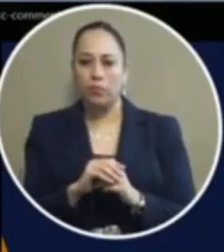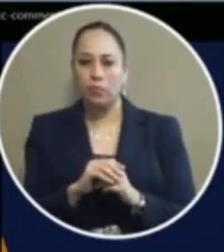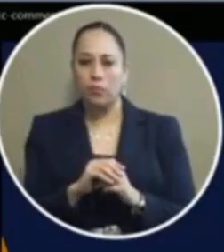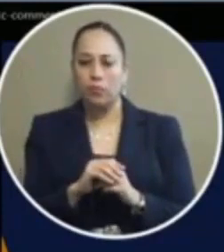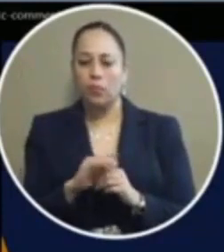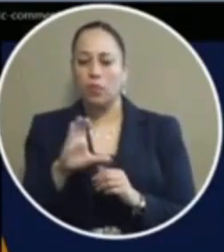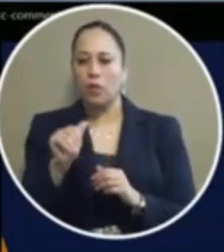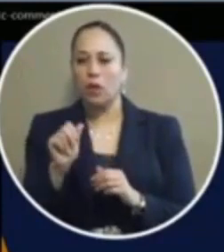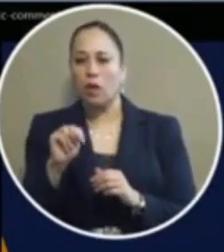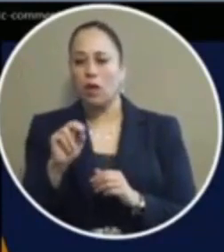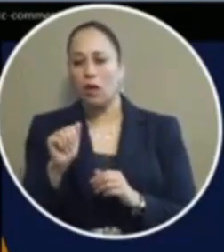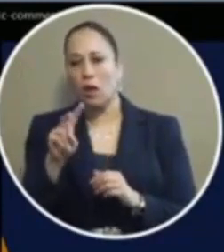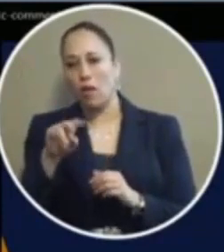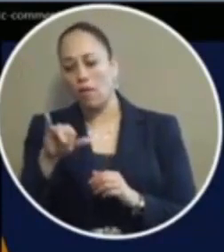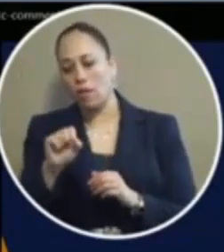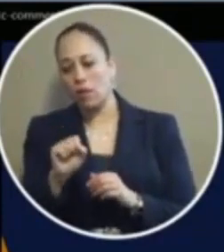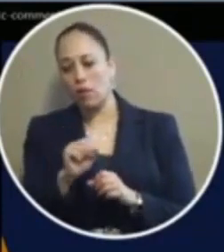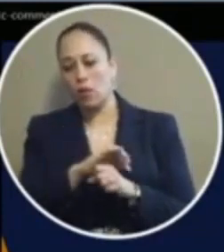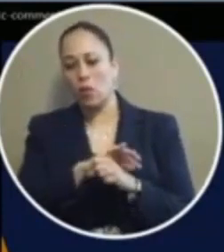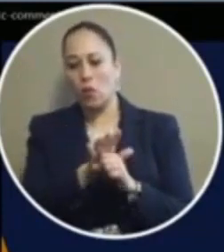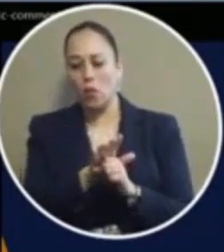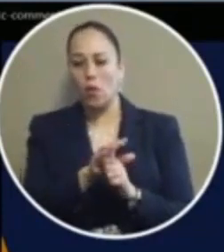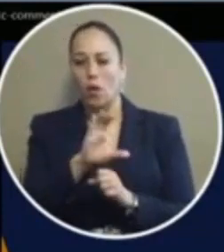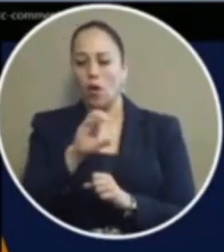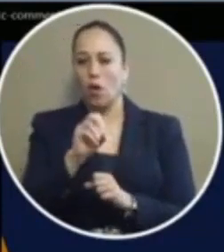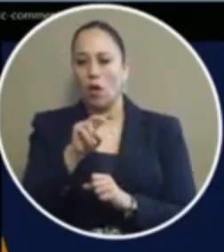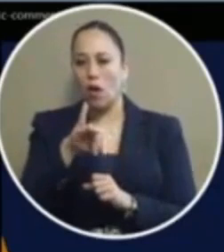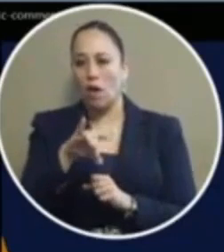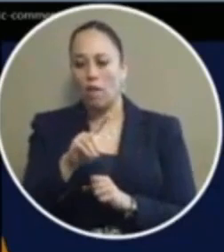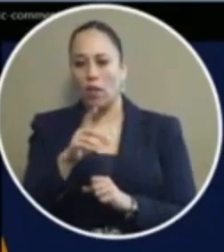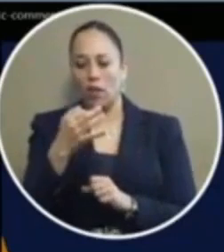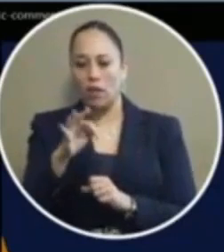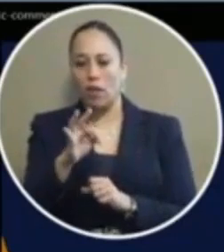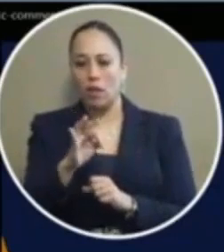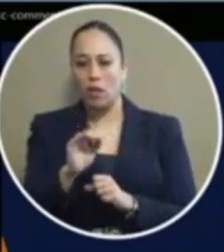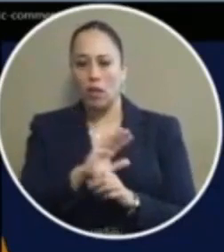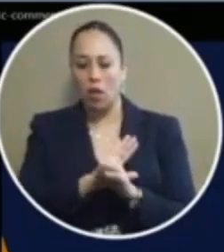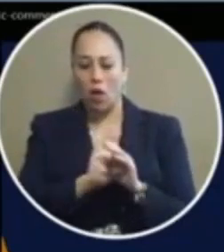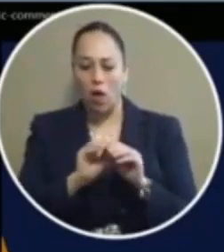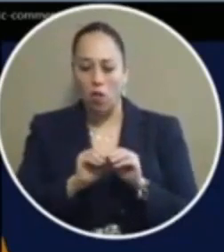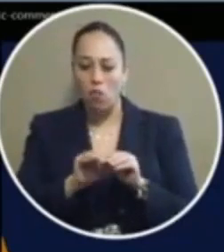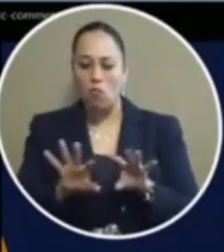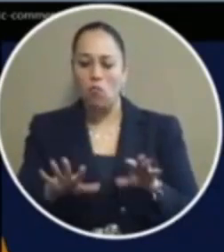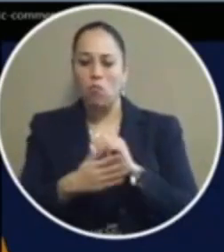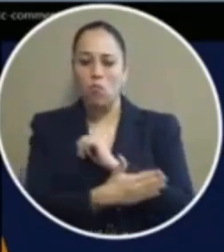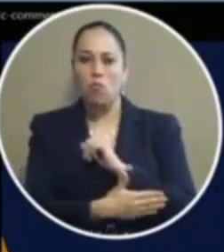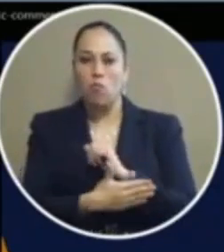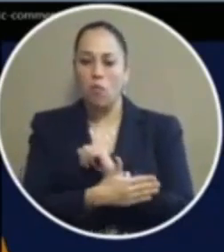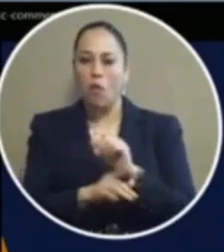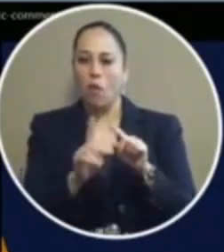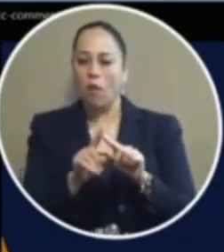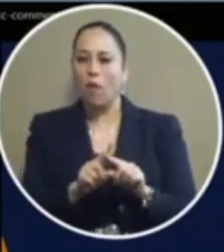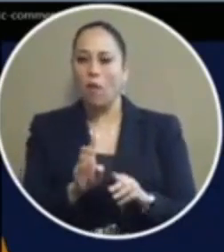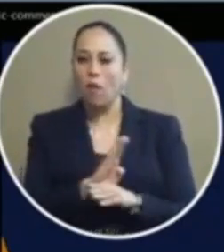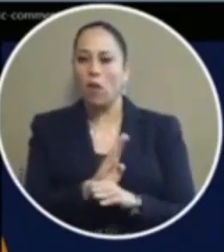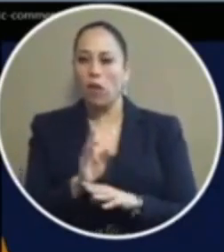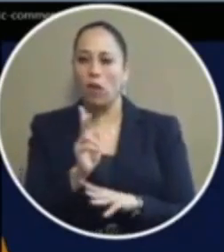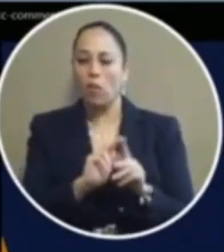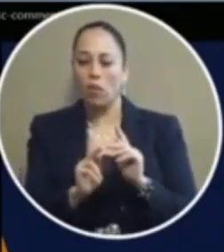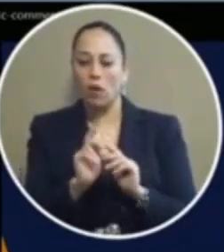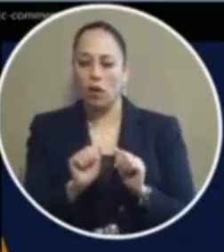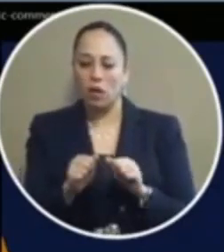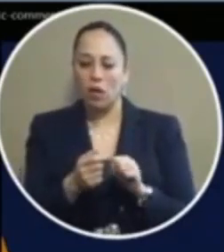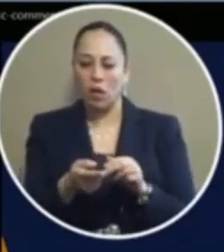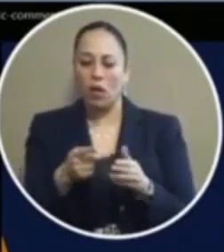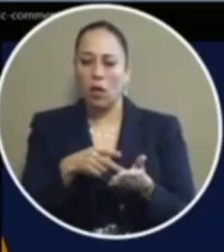cannabis during covet 19 dispensaries all over the country were deemed essential businesses meaning people who get paid to grow cannabis